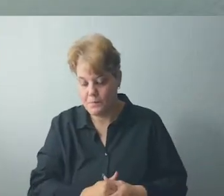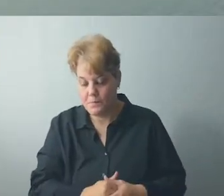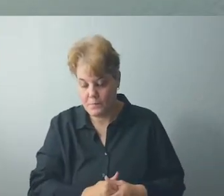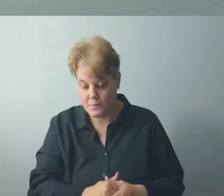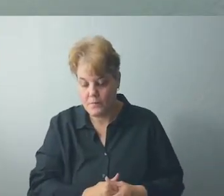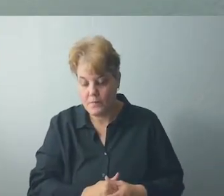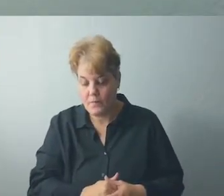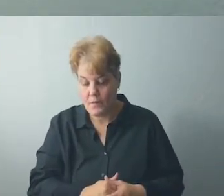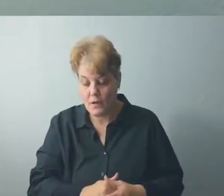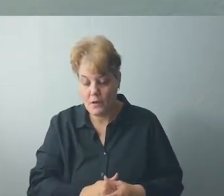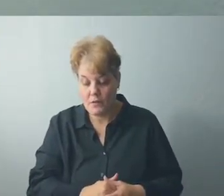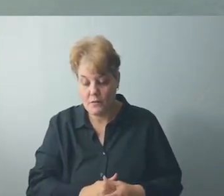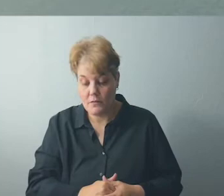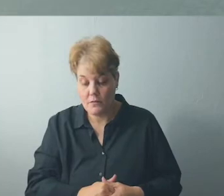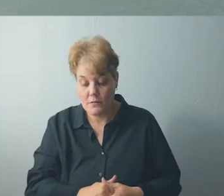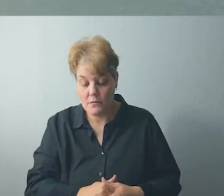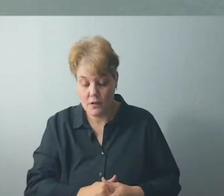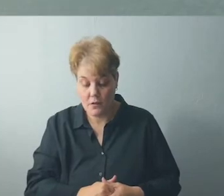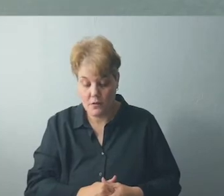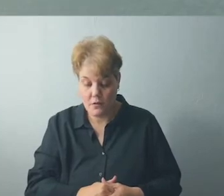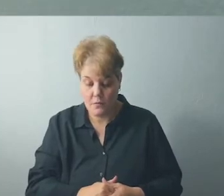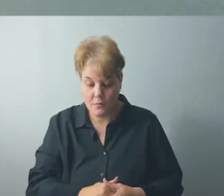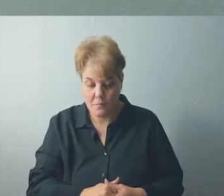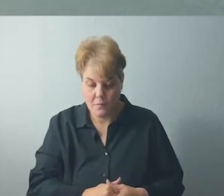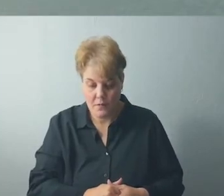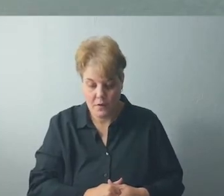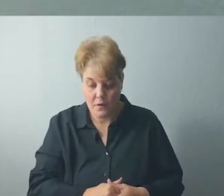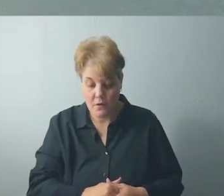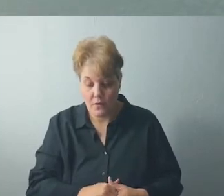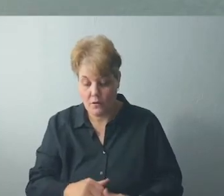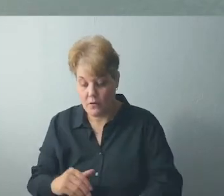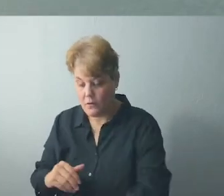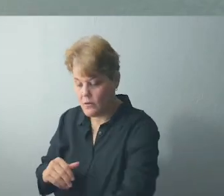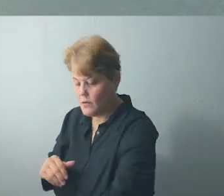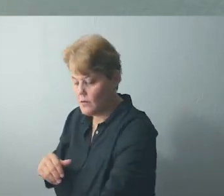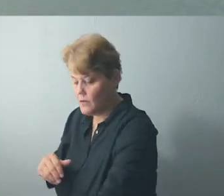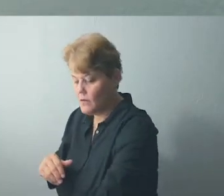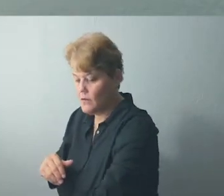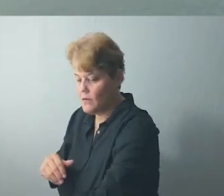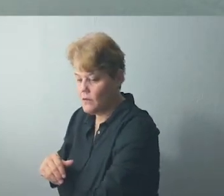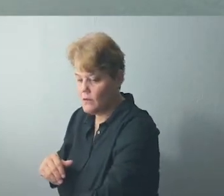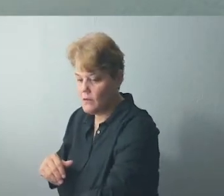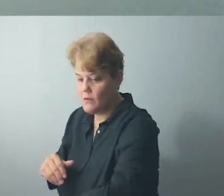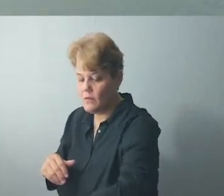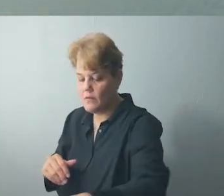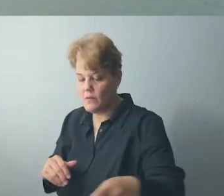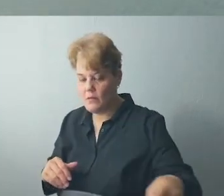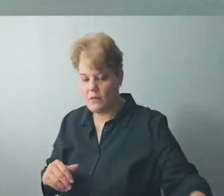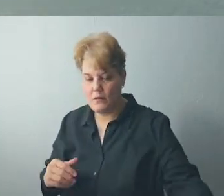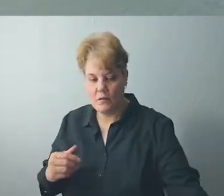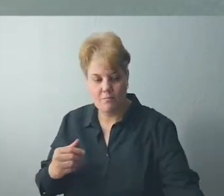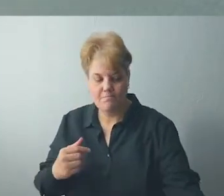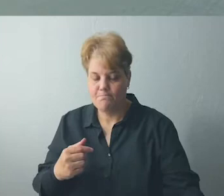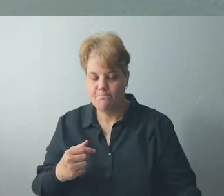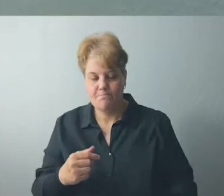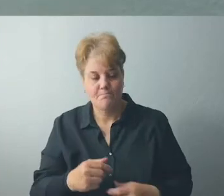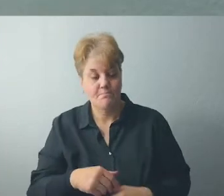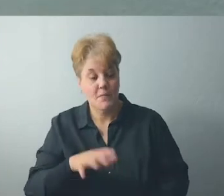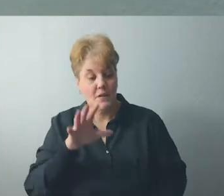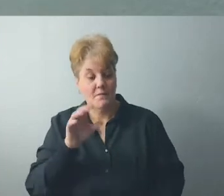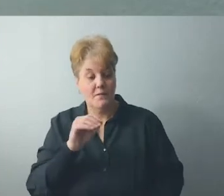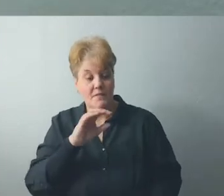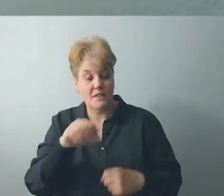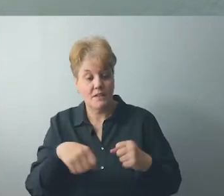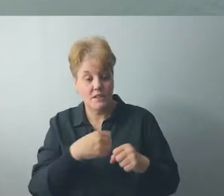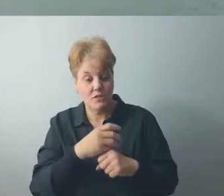50 years. According to official records, he has saved 160 people, but according to ABC